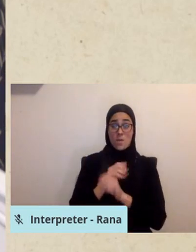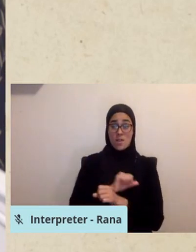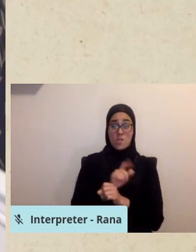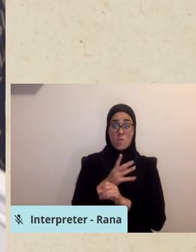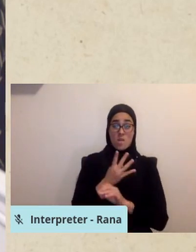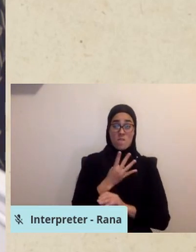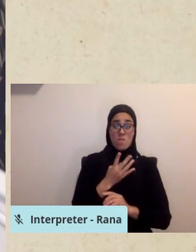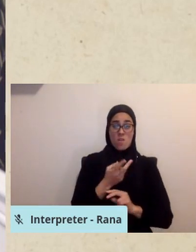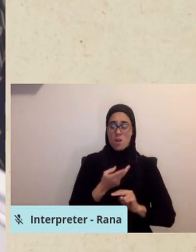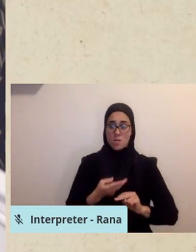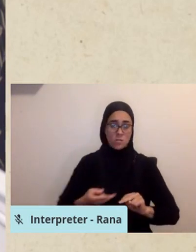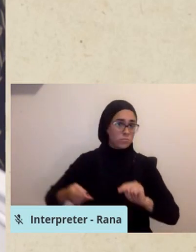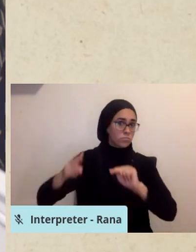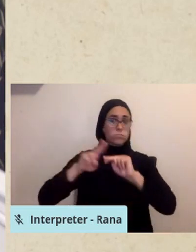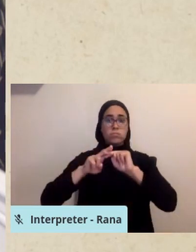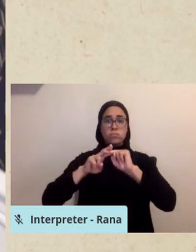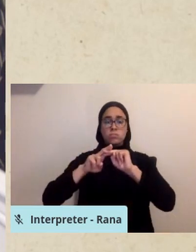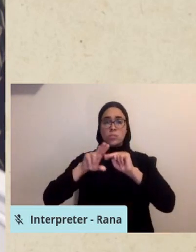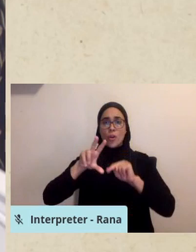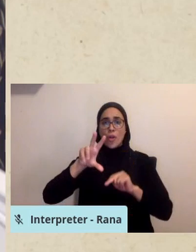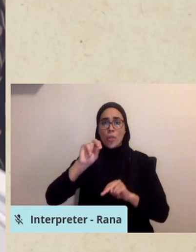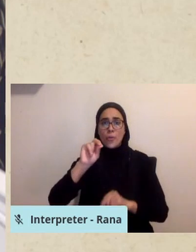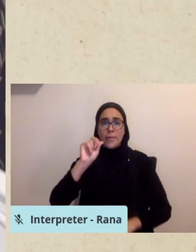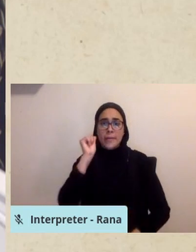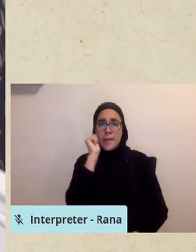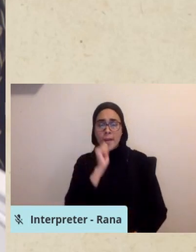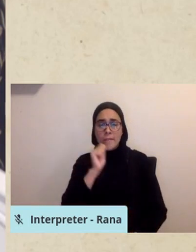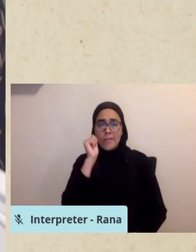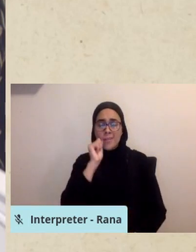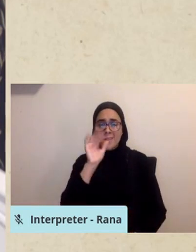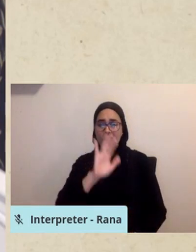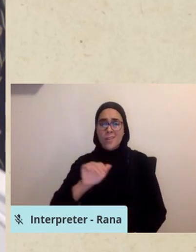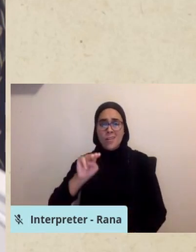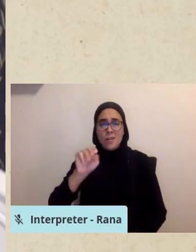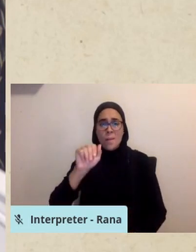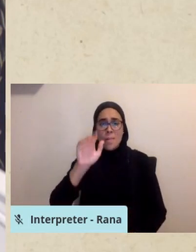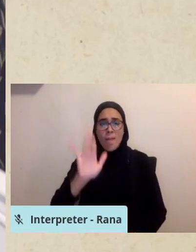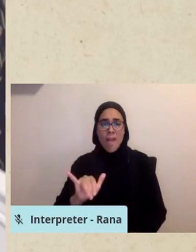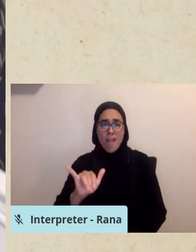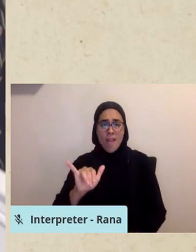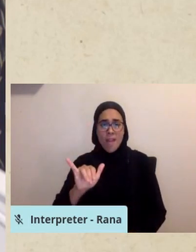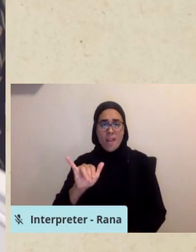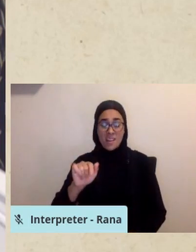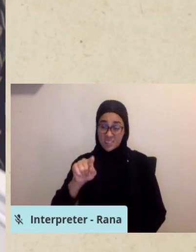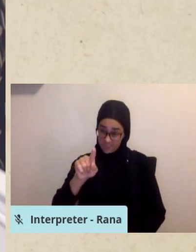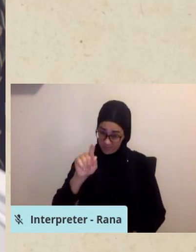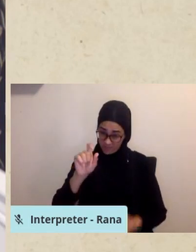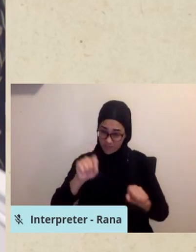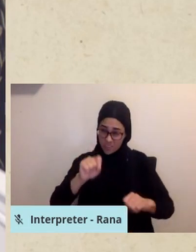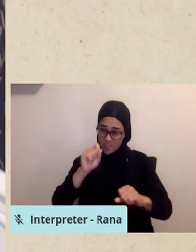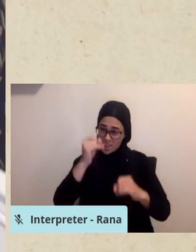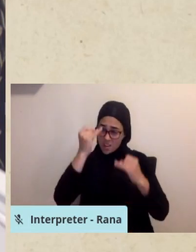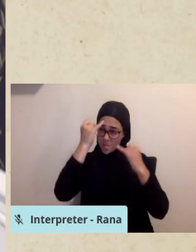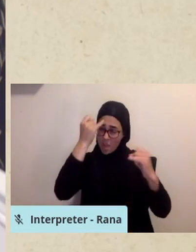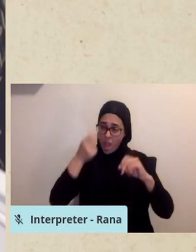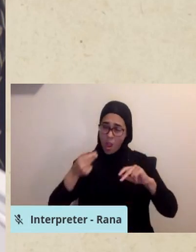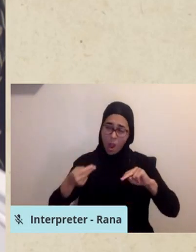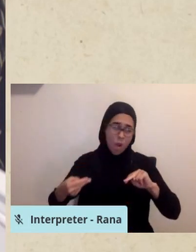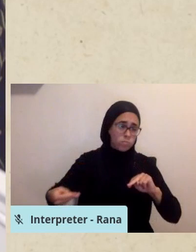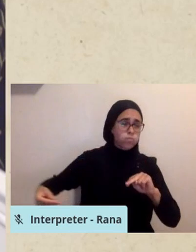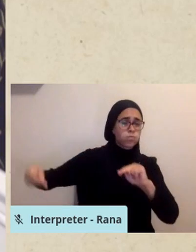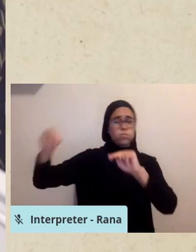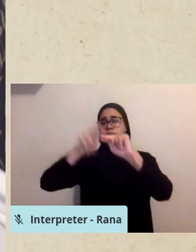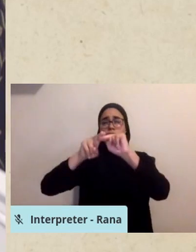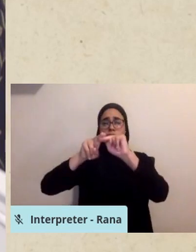almost 30 a day by mid-May. So, you can imagine what a significant rise that is, less than four